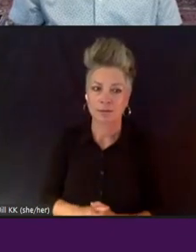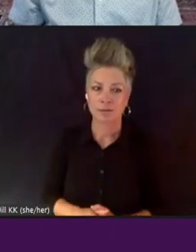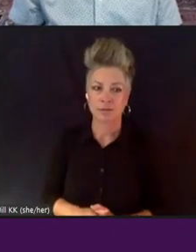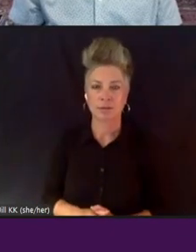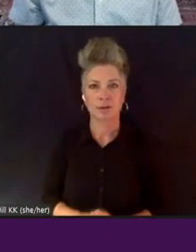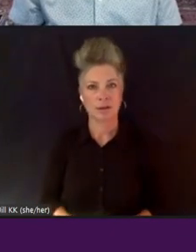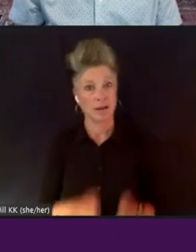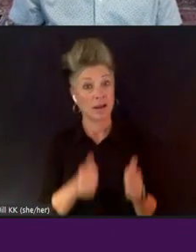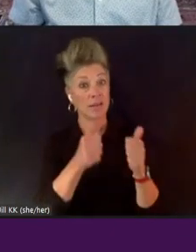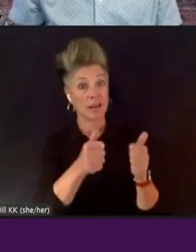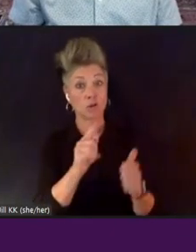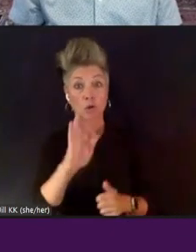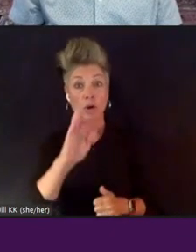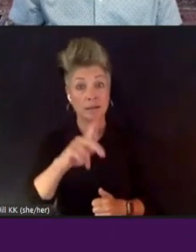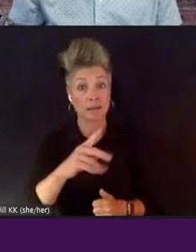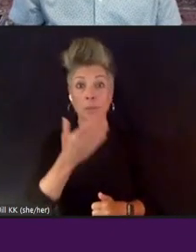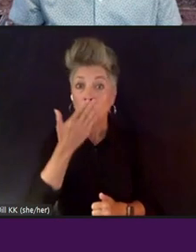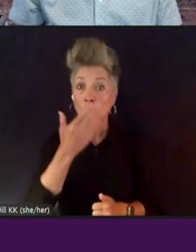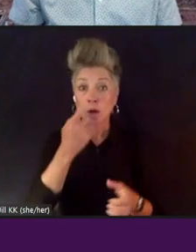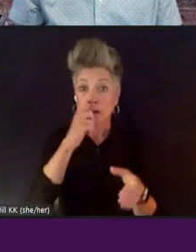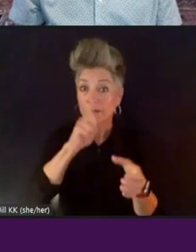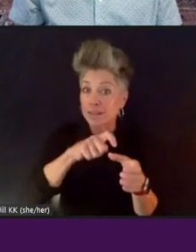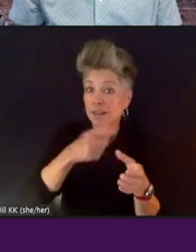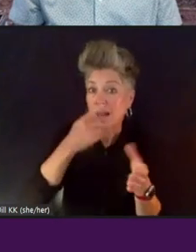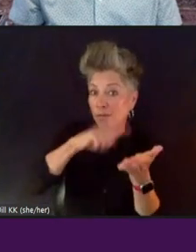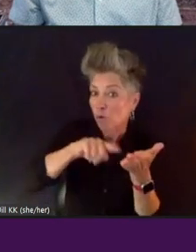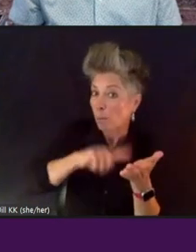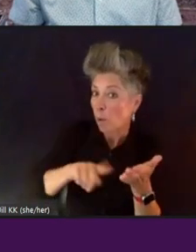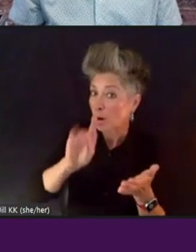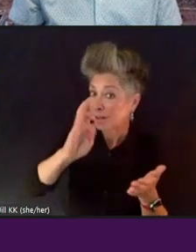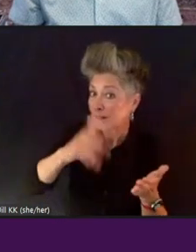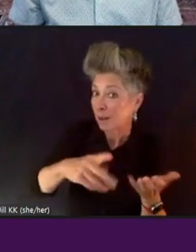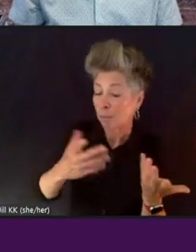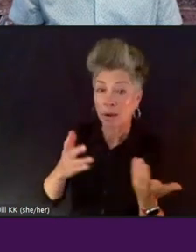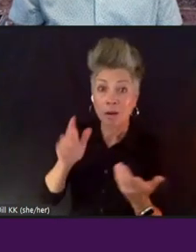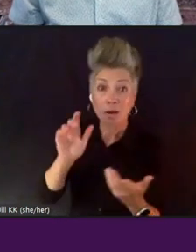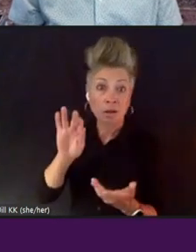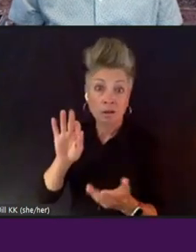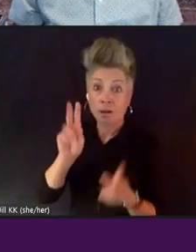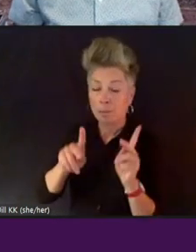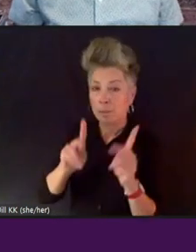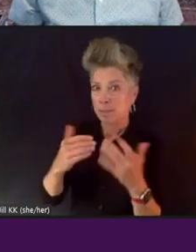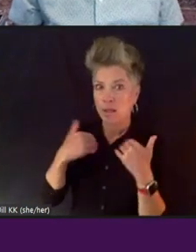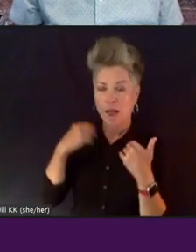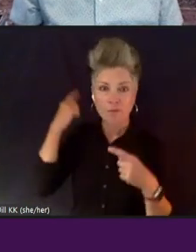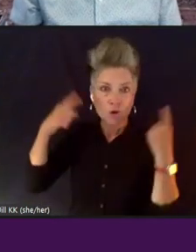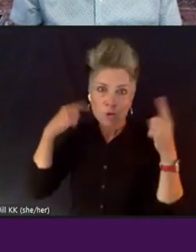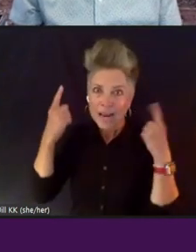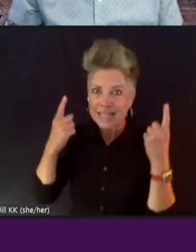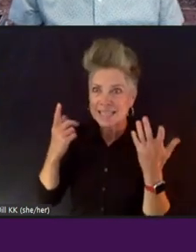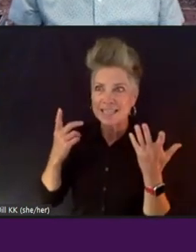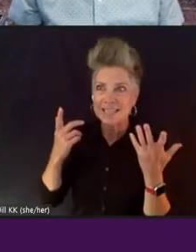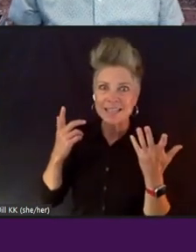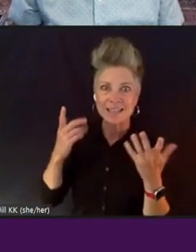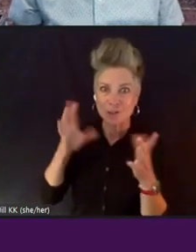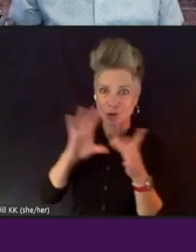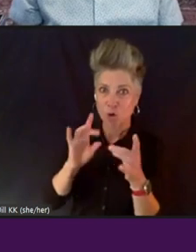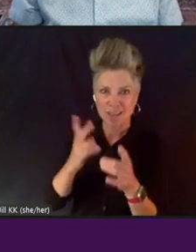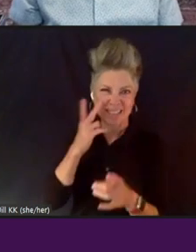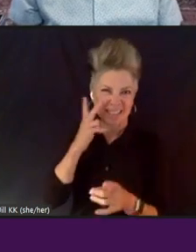reporting tip, because it's, yeah, follow, follow, you know, when people come to you with a crazy story, see if it's, see if there's a there there. Sonia.